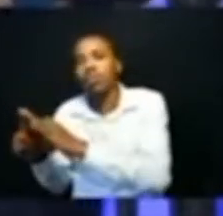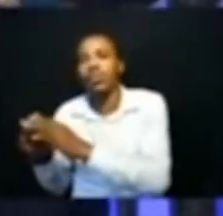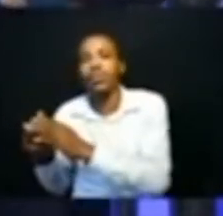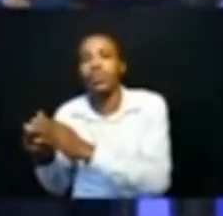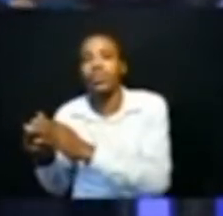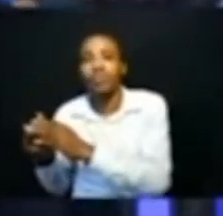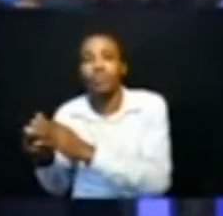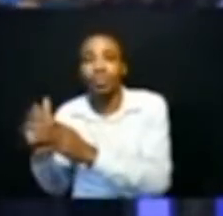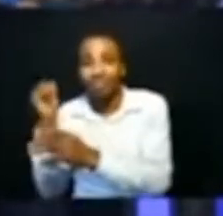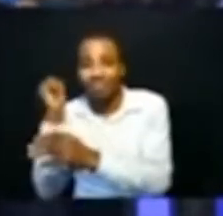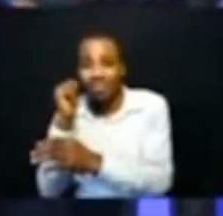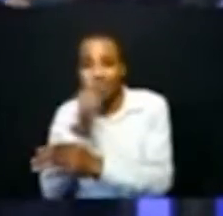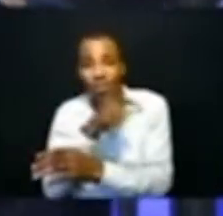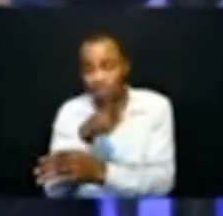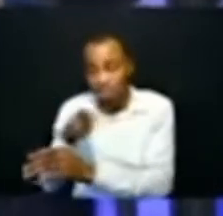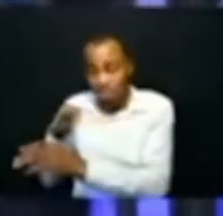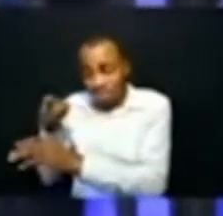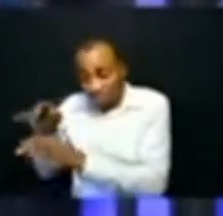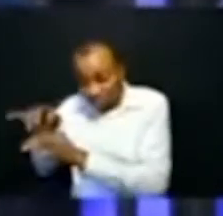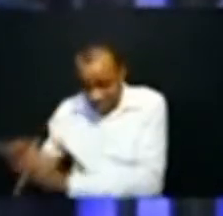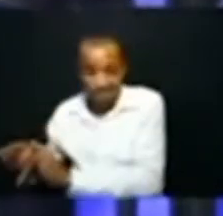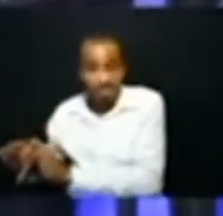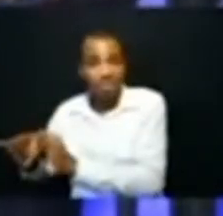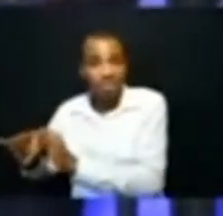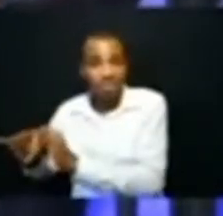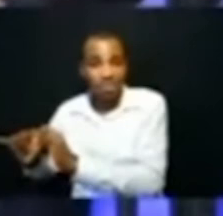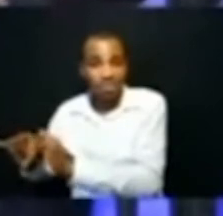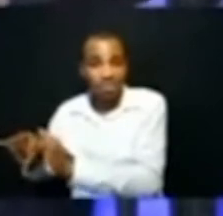so she will be there with god and books